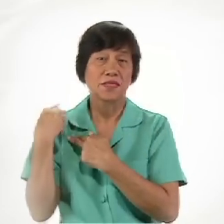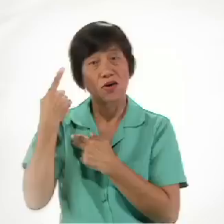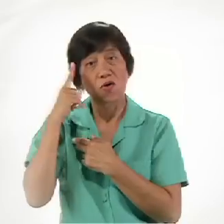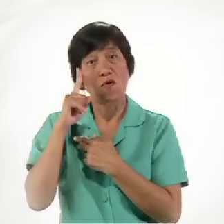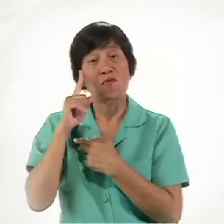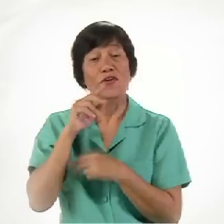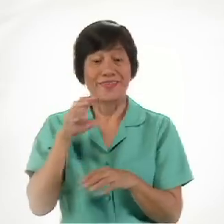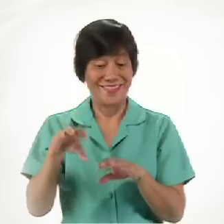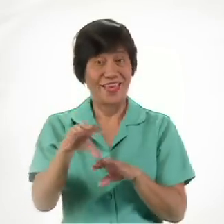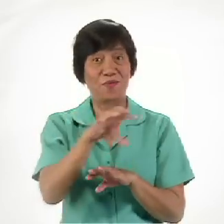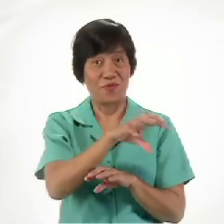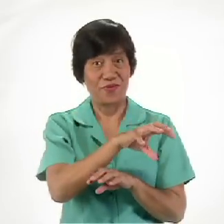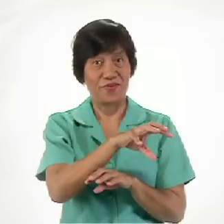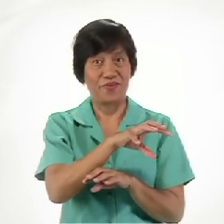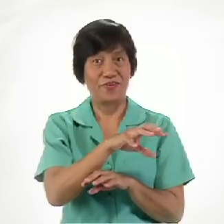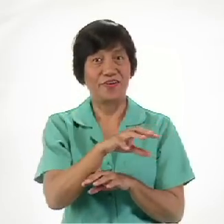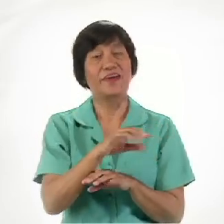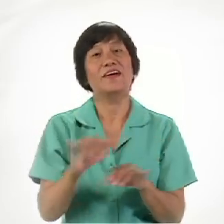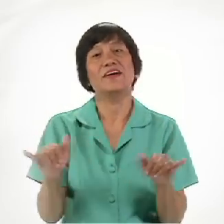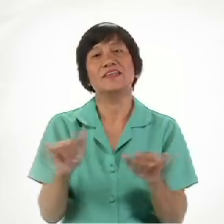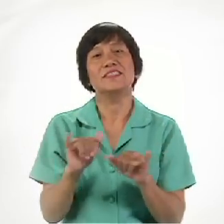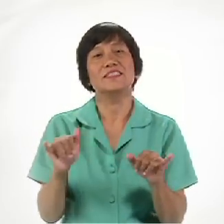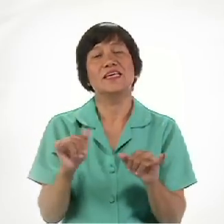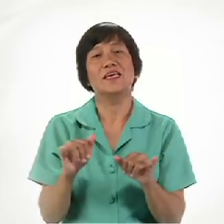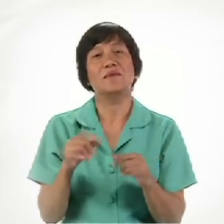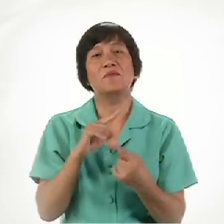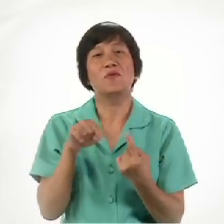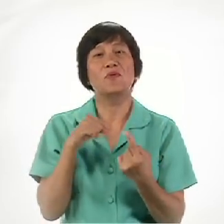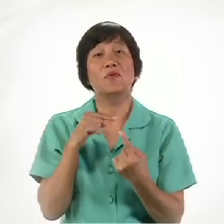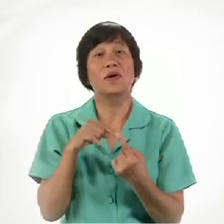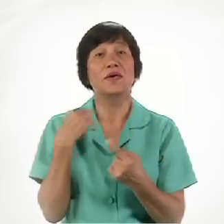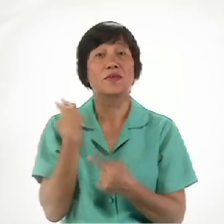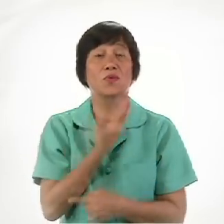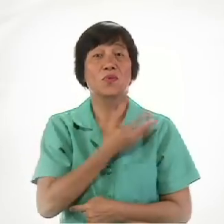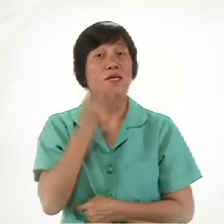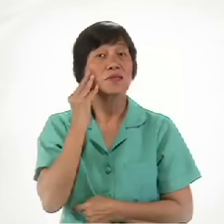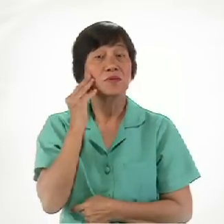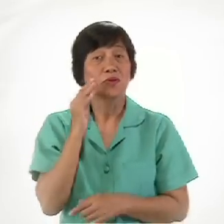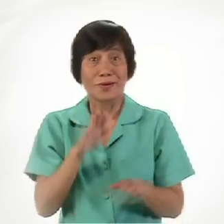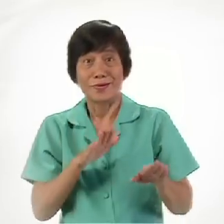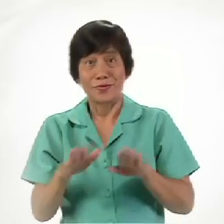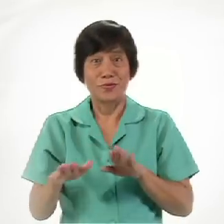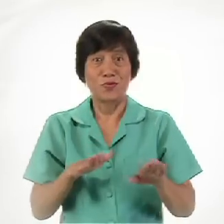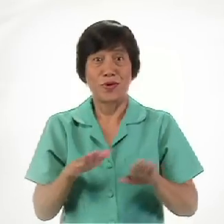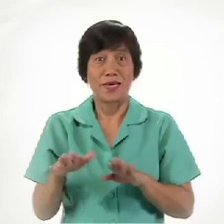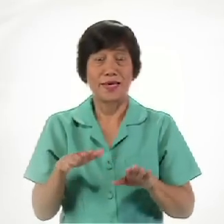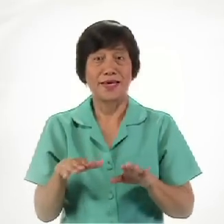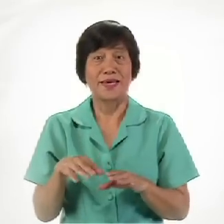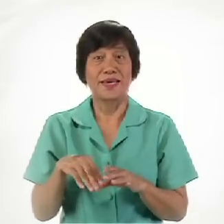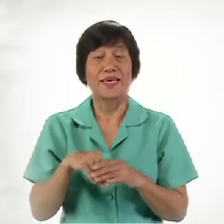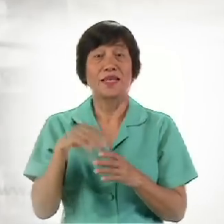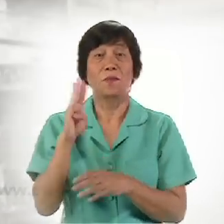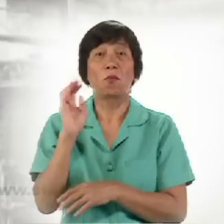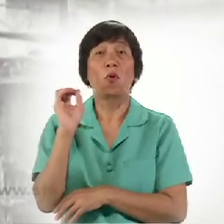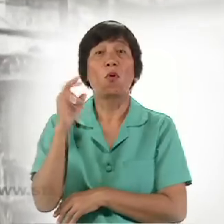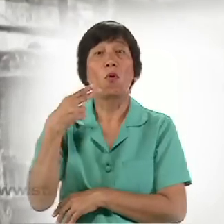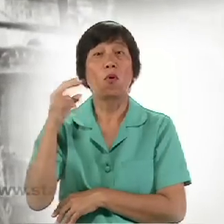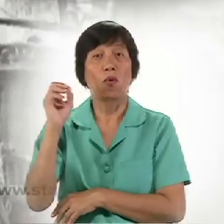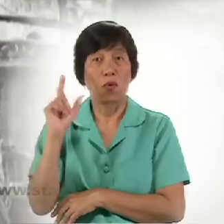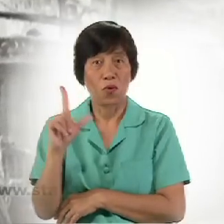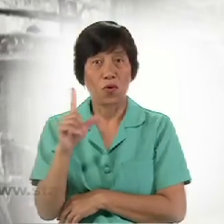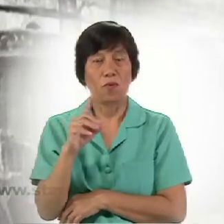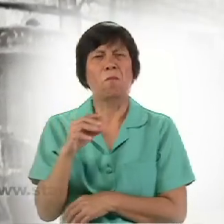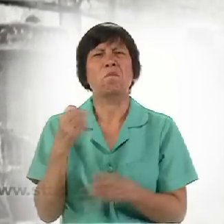For the neighbor Like when We experienced The earthquake In Bohol Oh many